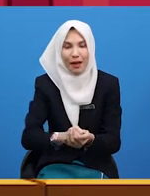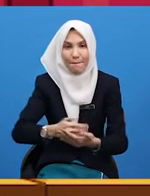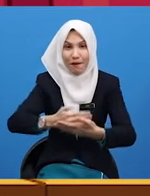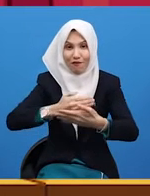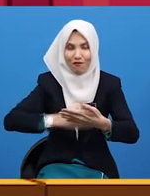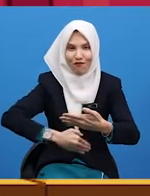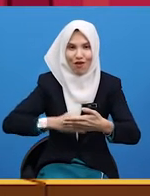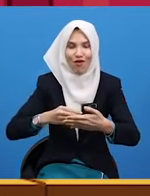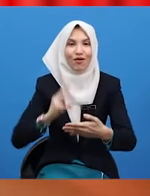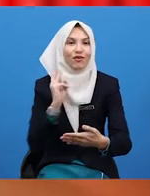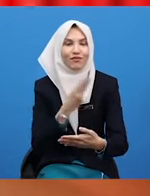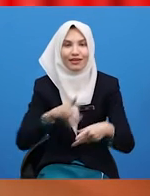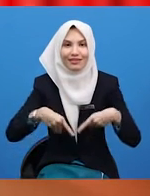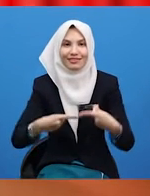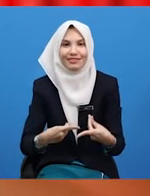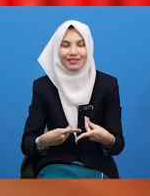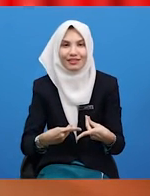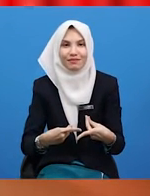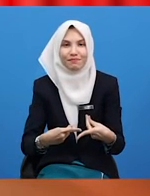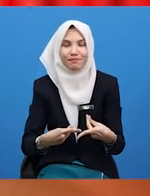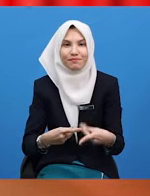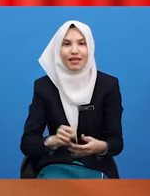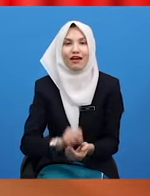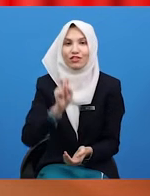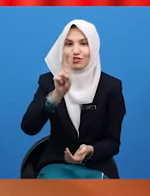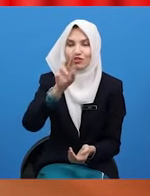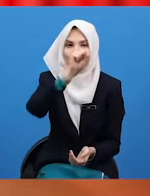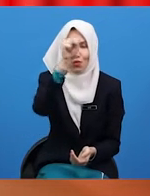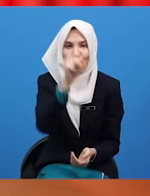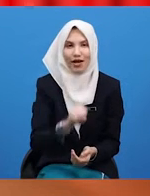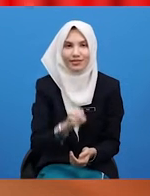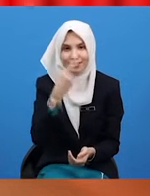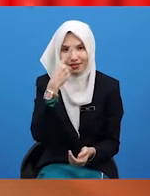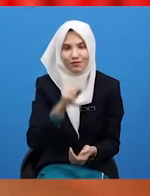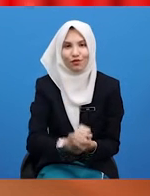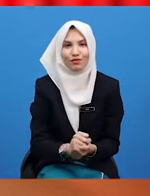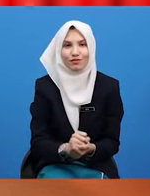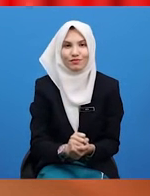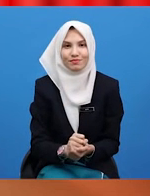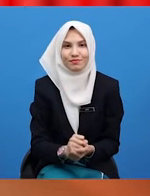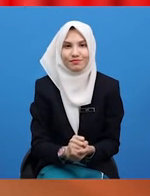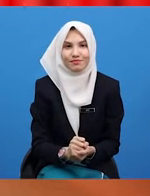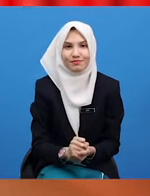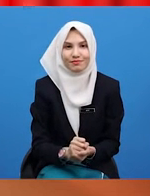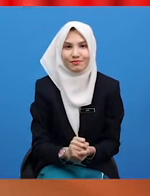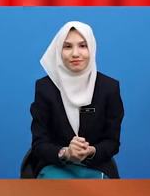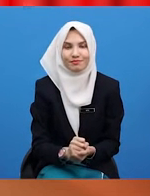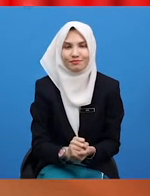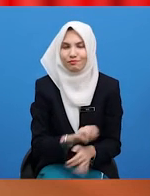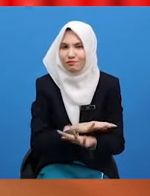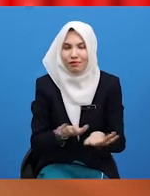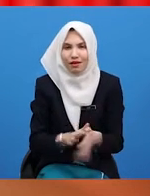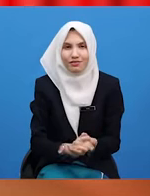have two questions for you. If you know the answer, show your green color traffic light. And if you are